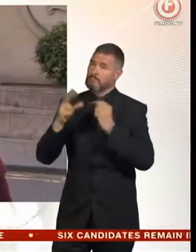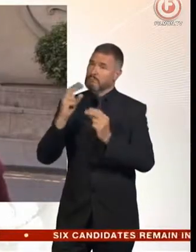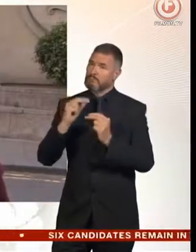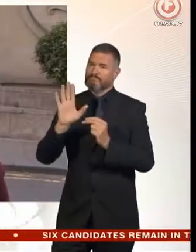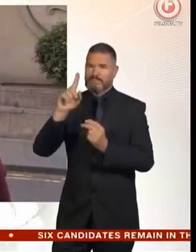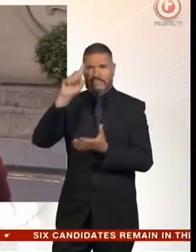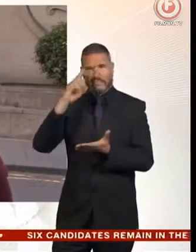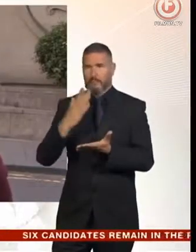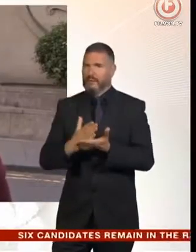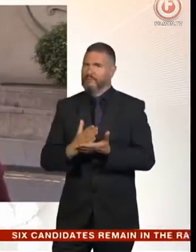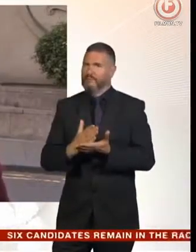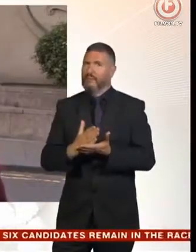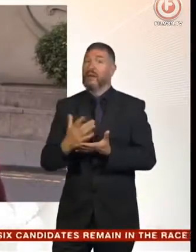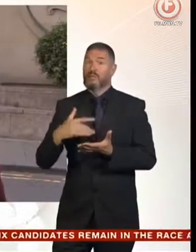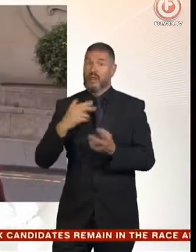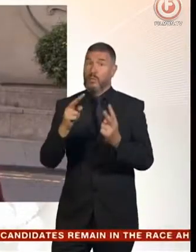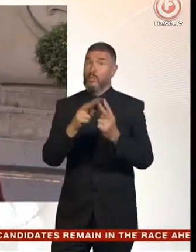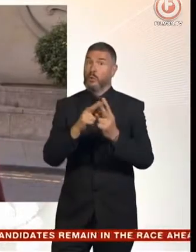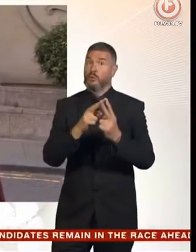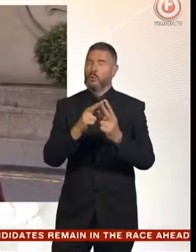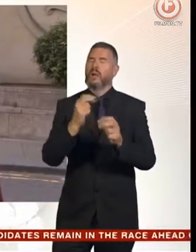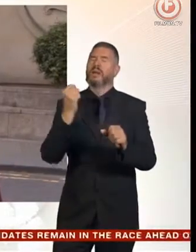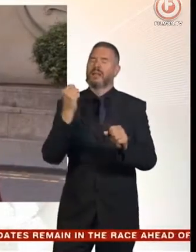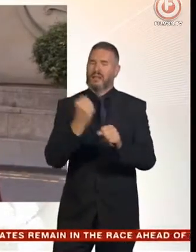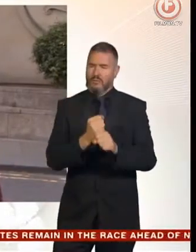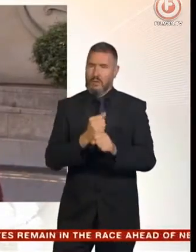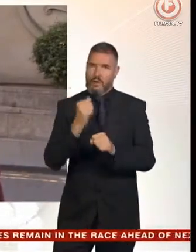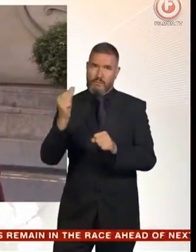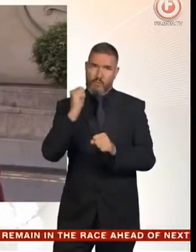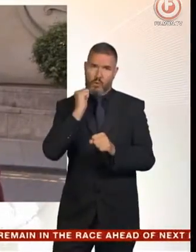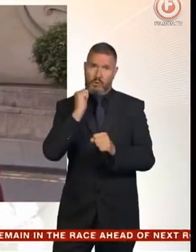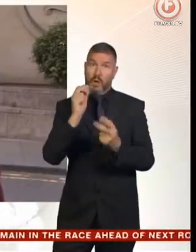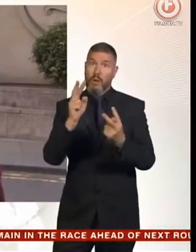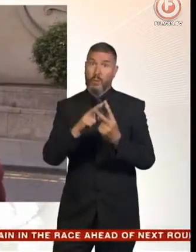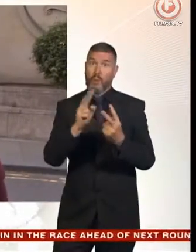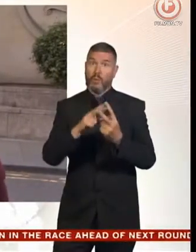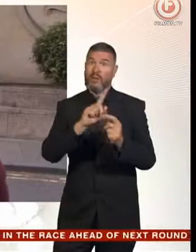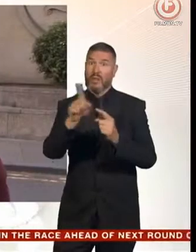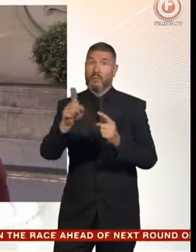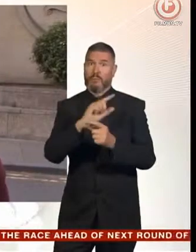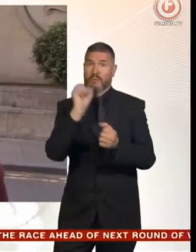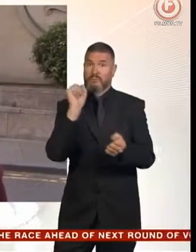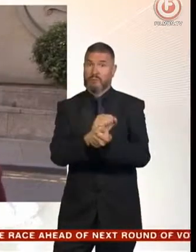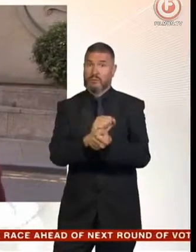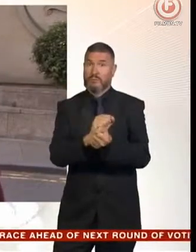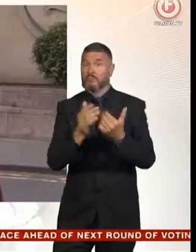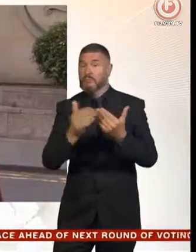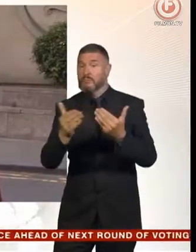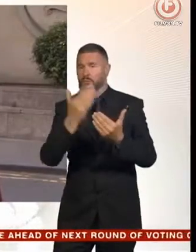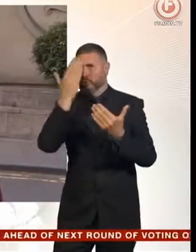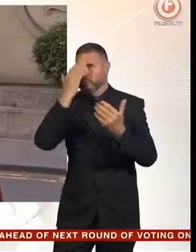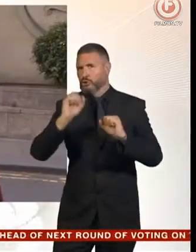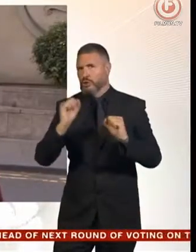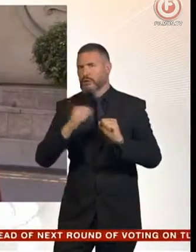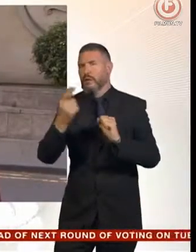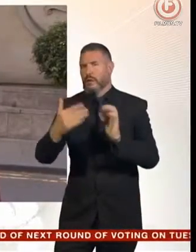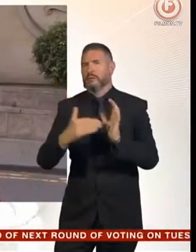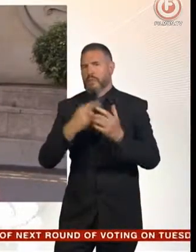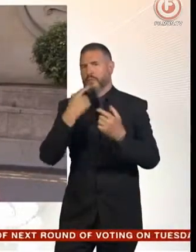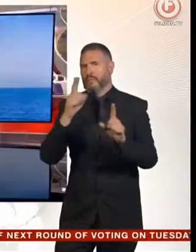minutes, they found them guilty of murder and they will be sentenced next month. Lorna Gordon, thank you.